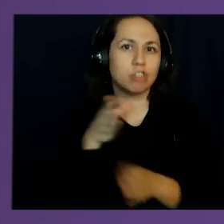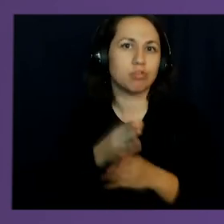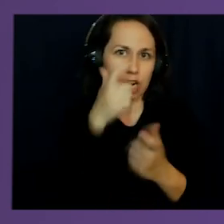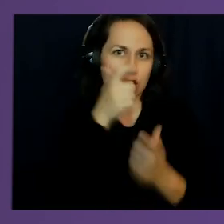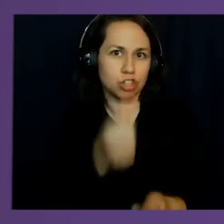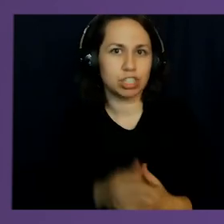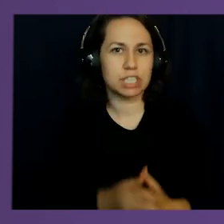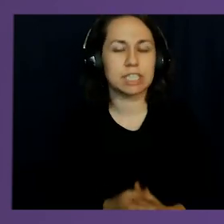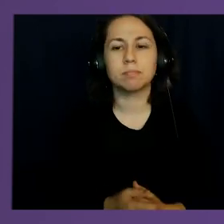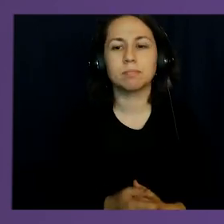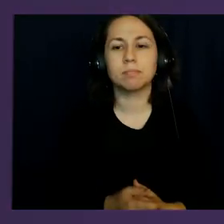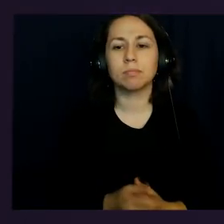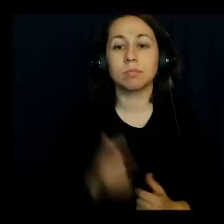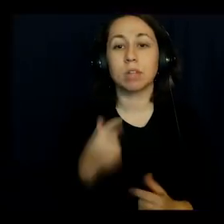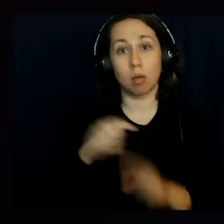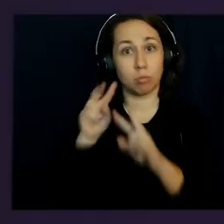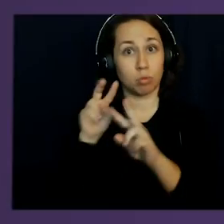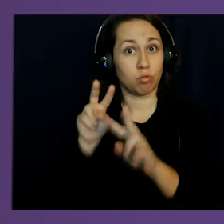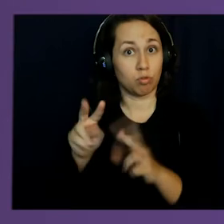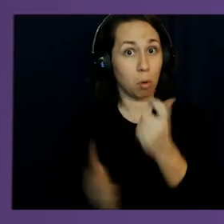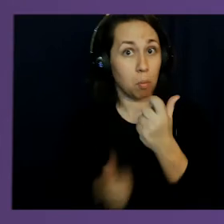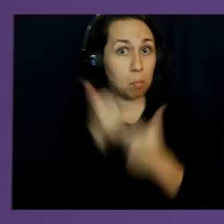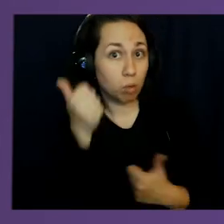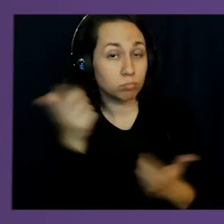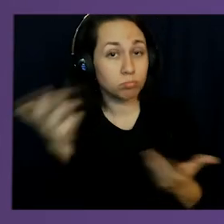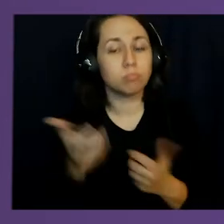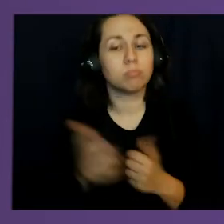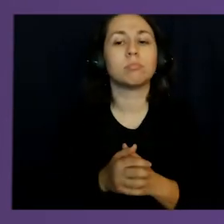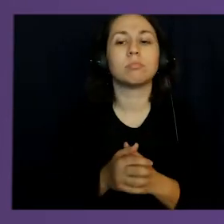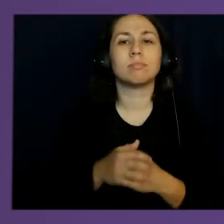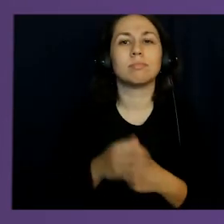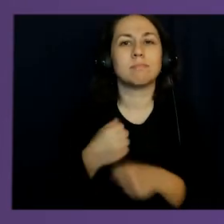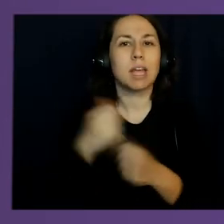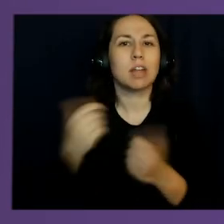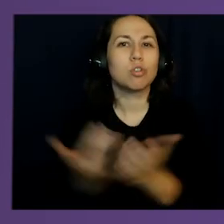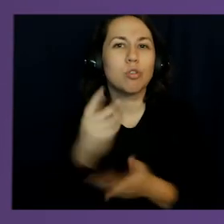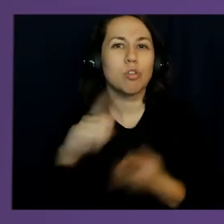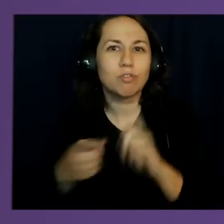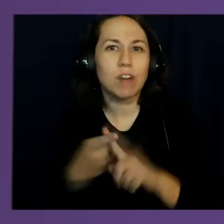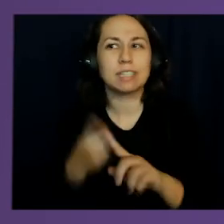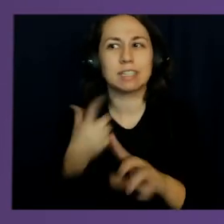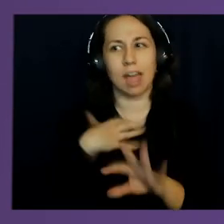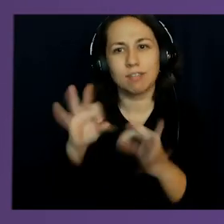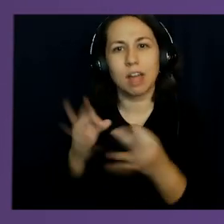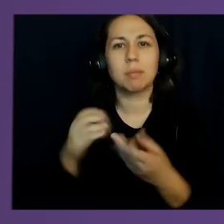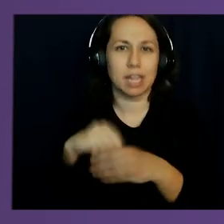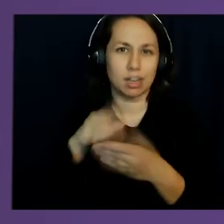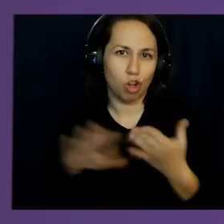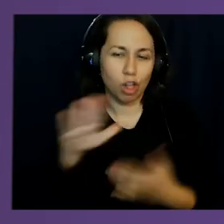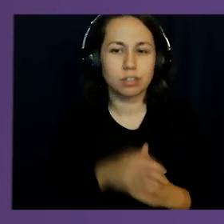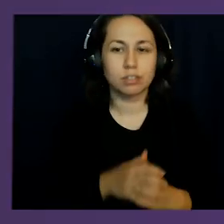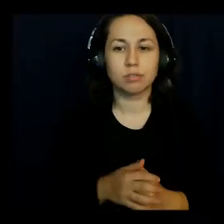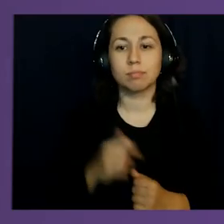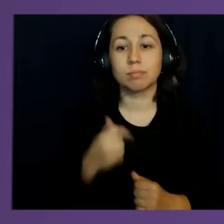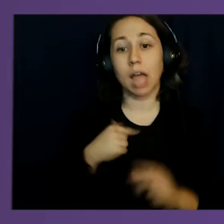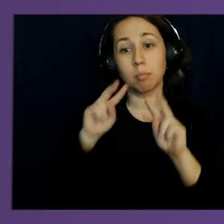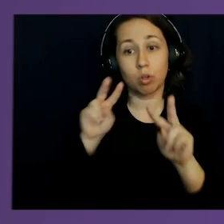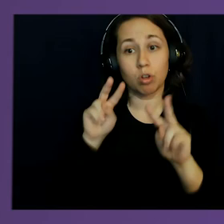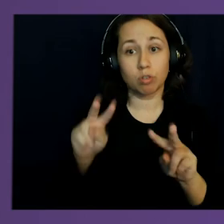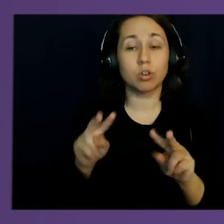suit my career interests. What I'm looking forward to the most is making new friends and family members in college.